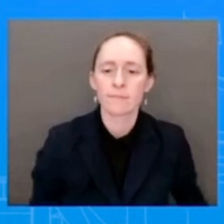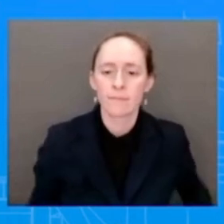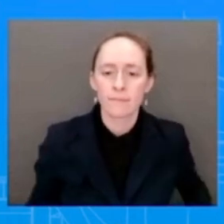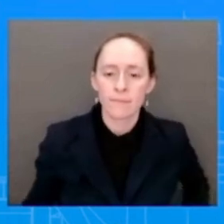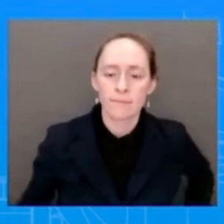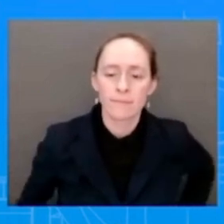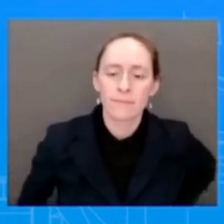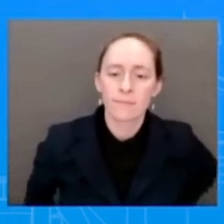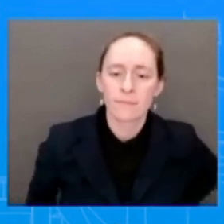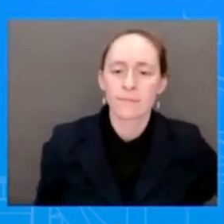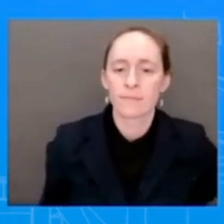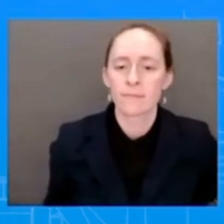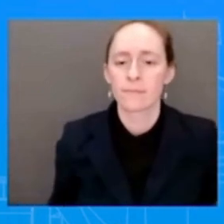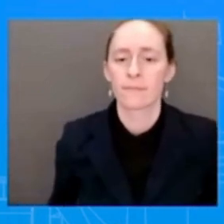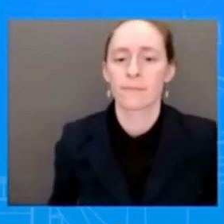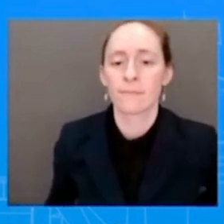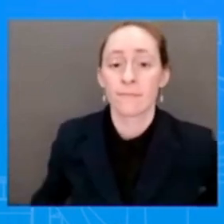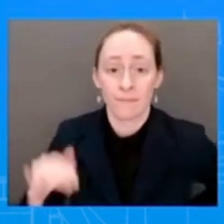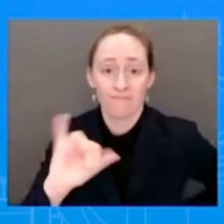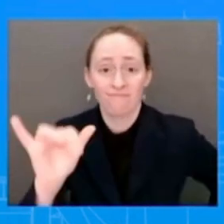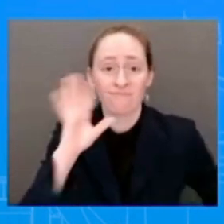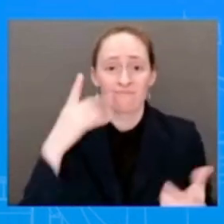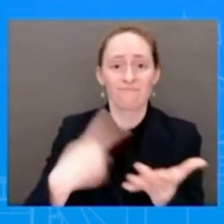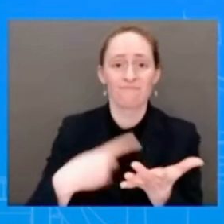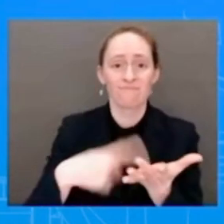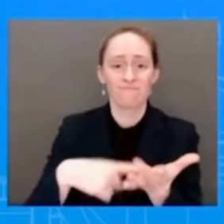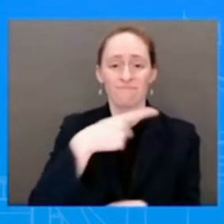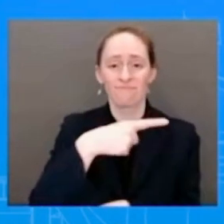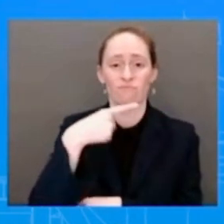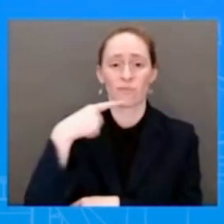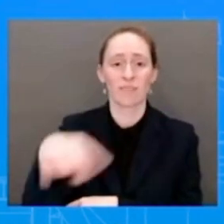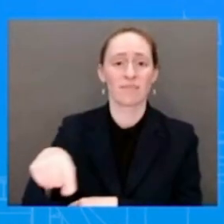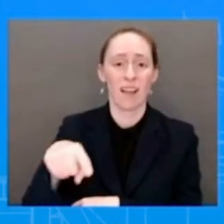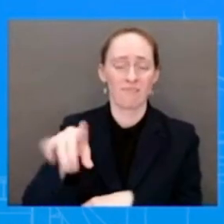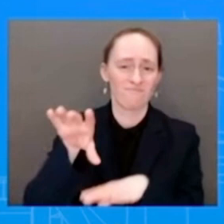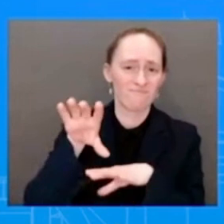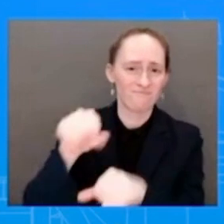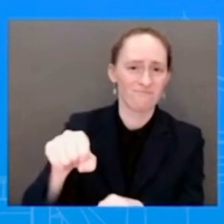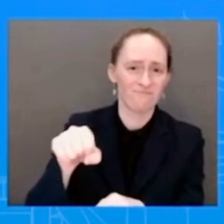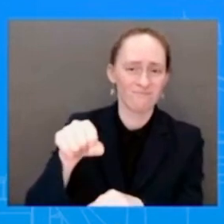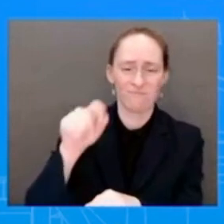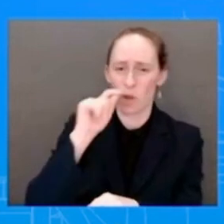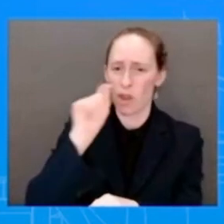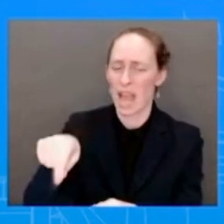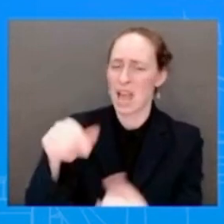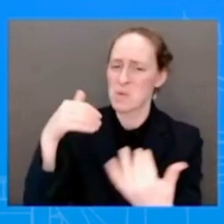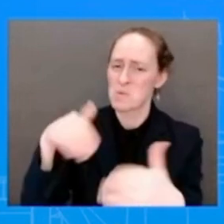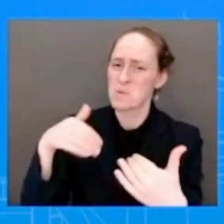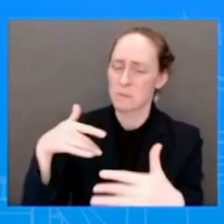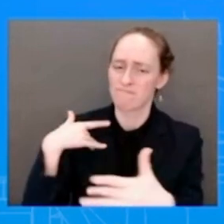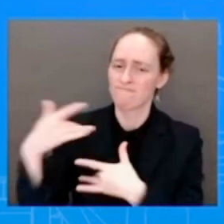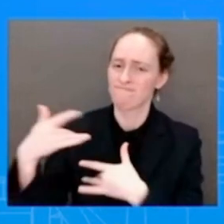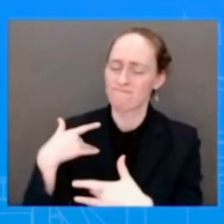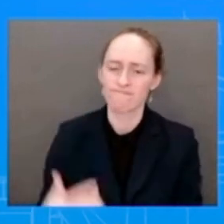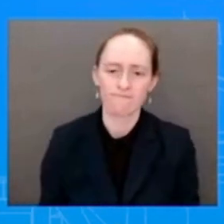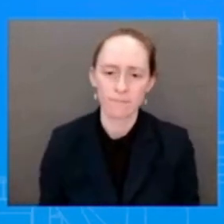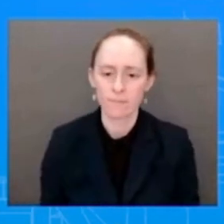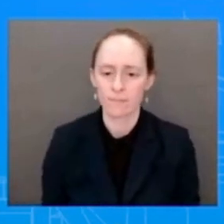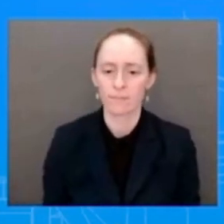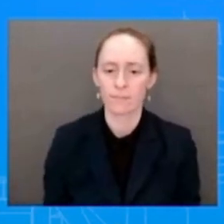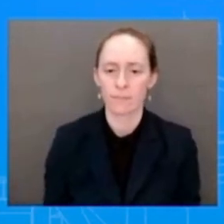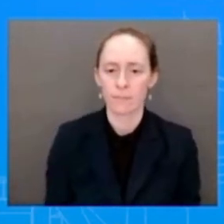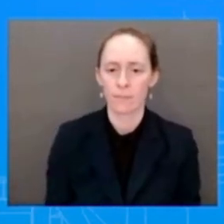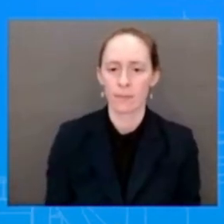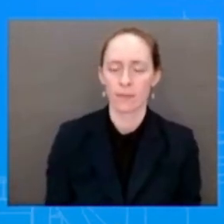Ukraine as well. Also, we saw today the visit of the Israeli foreign minister to Sudan. Does the White House encourage